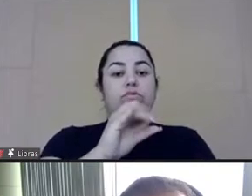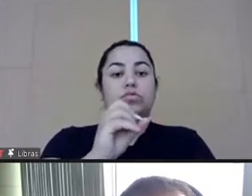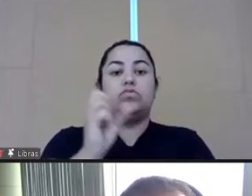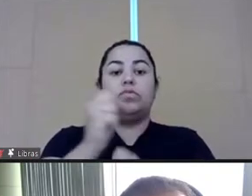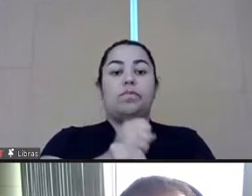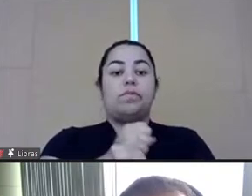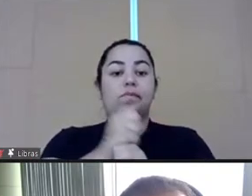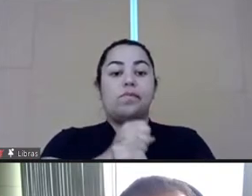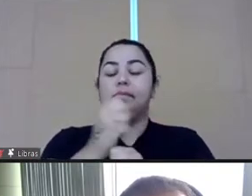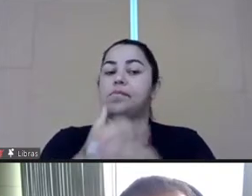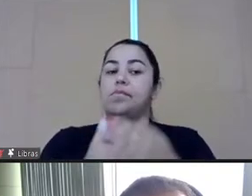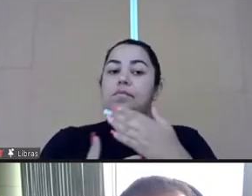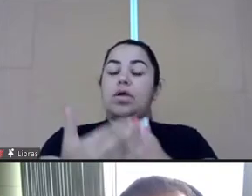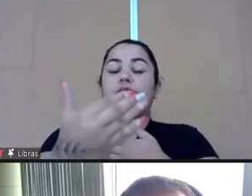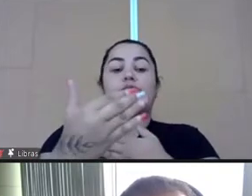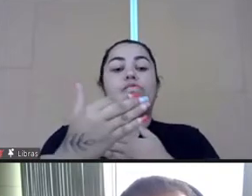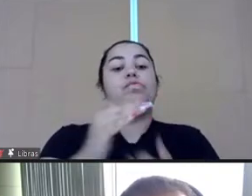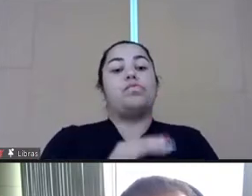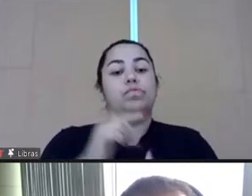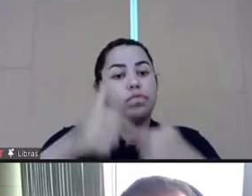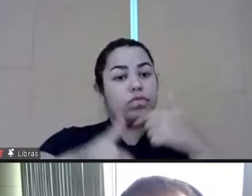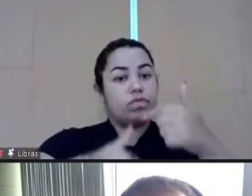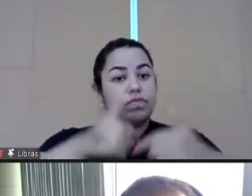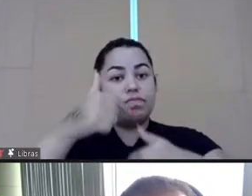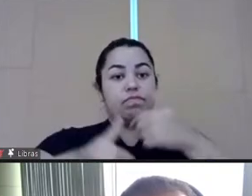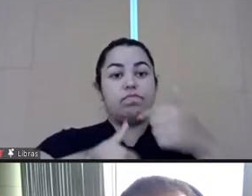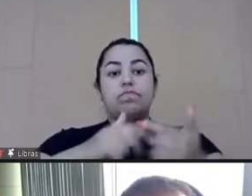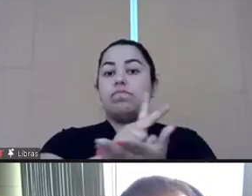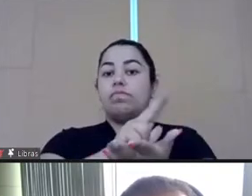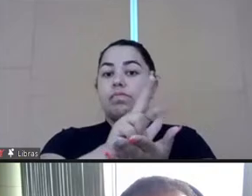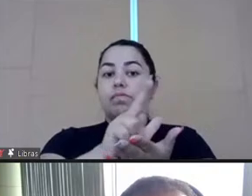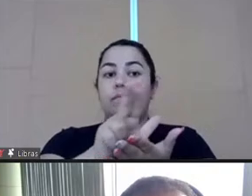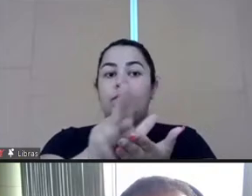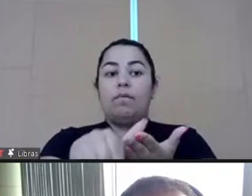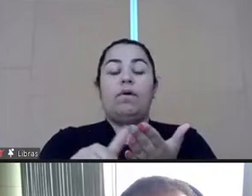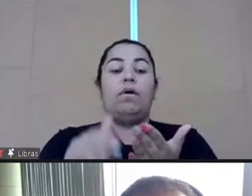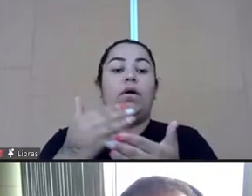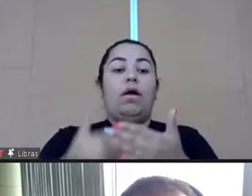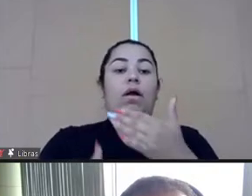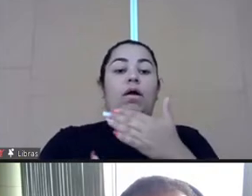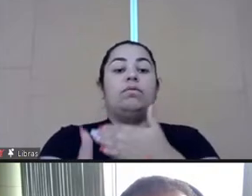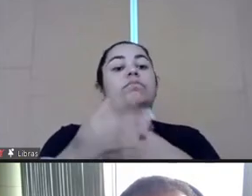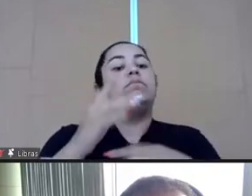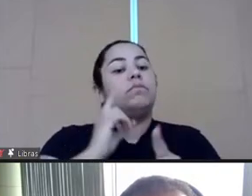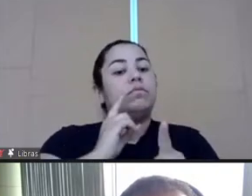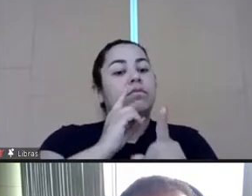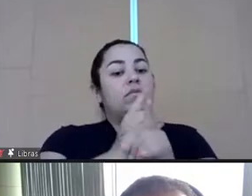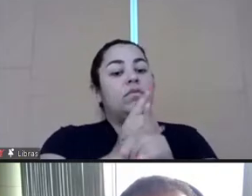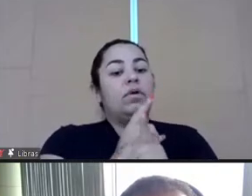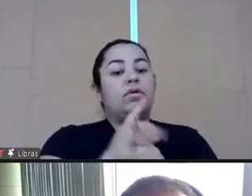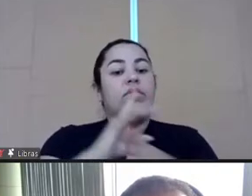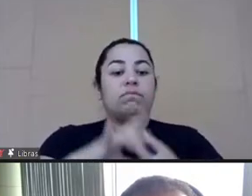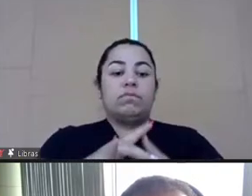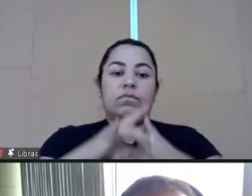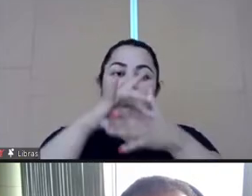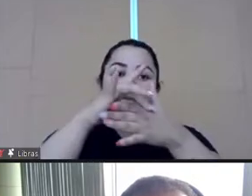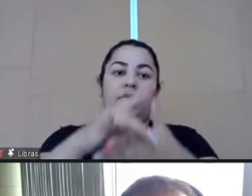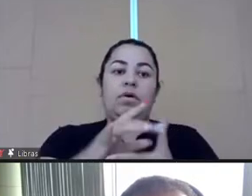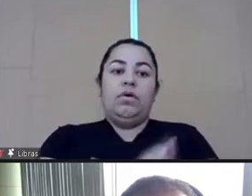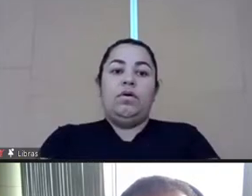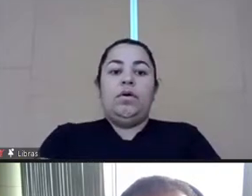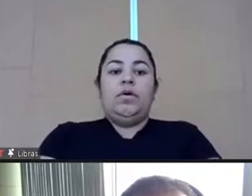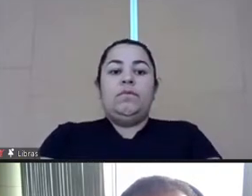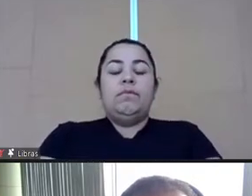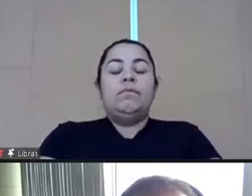Rodrigo's team in the last few years. We had a series of programs that have worked with